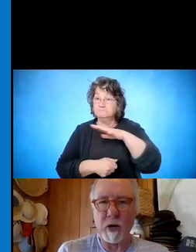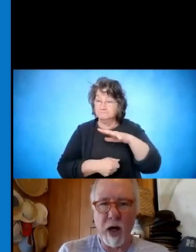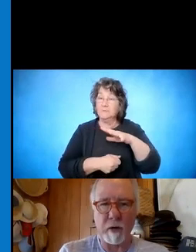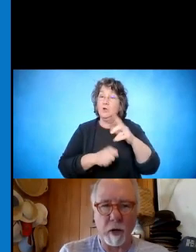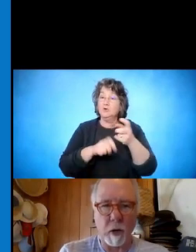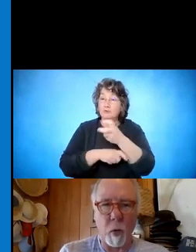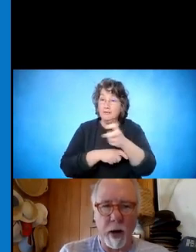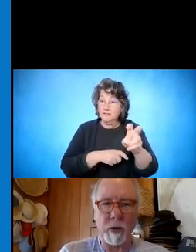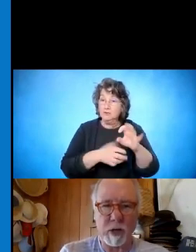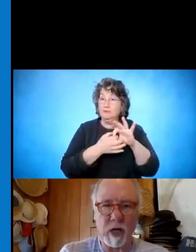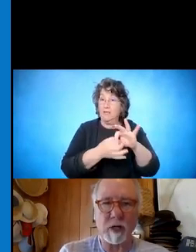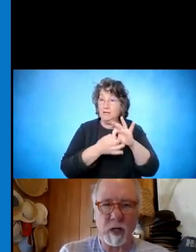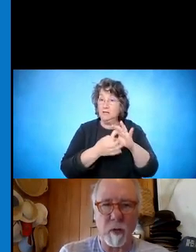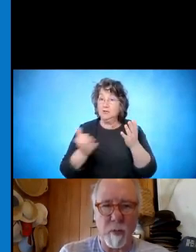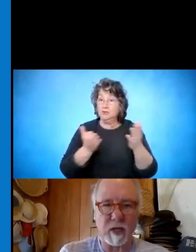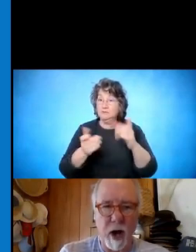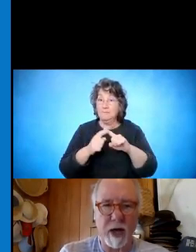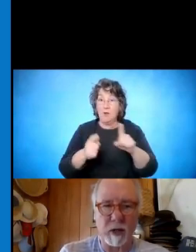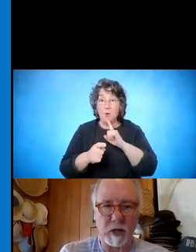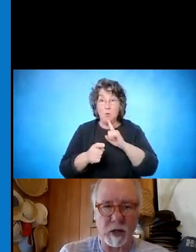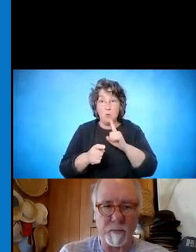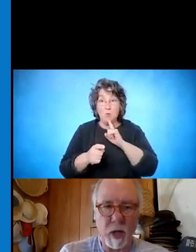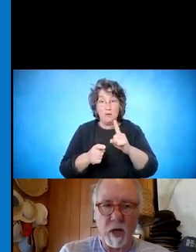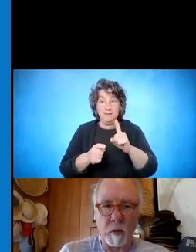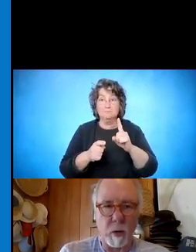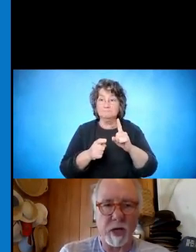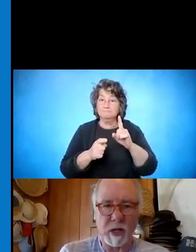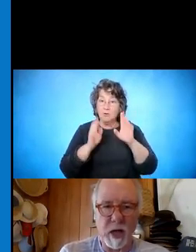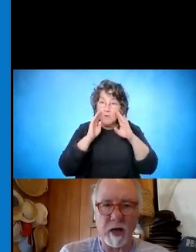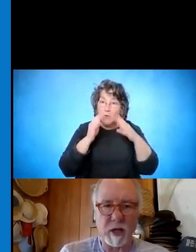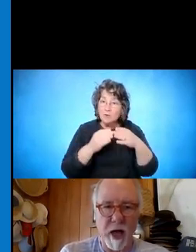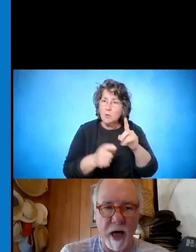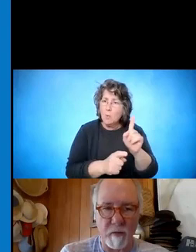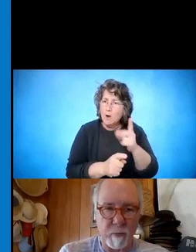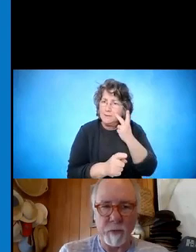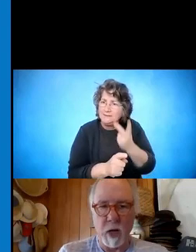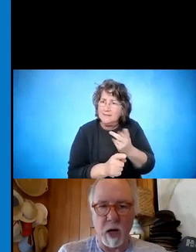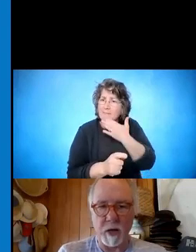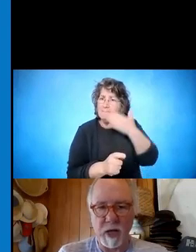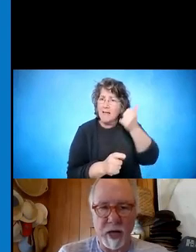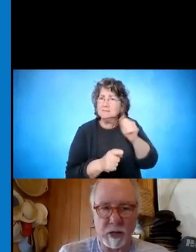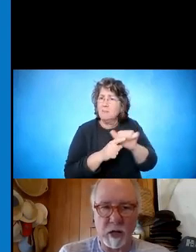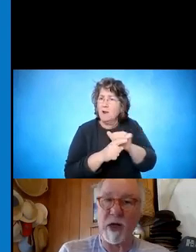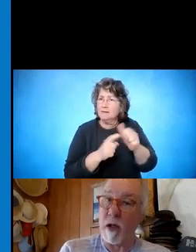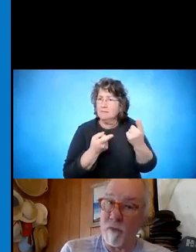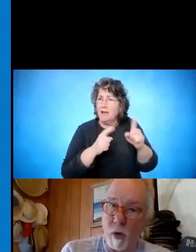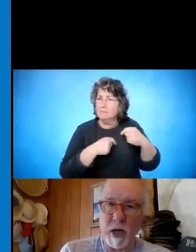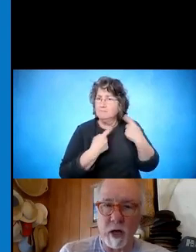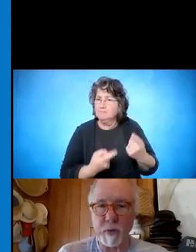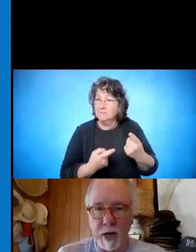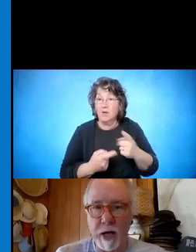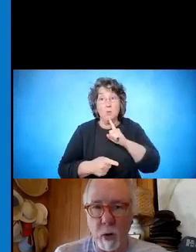have their finger on, you know, where we're seeing some of the best practices and and we're really excited to have the states of